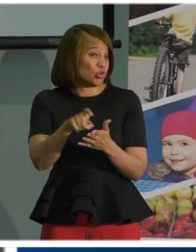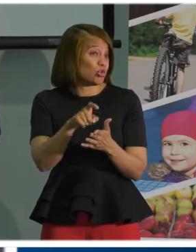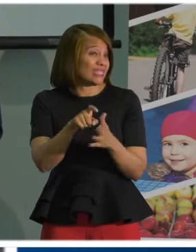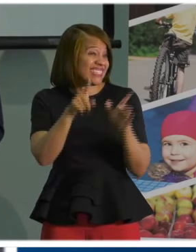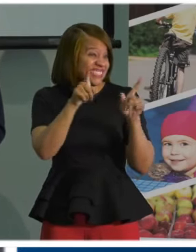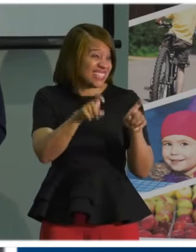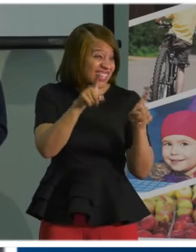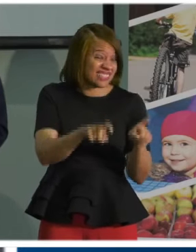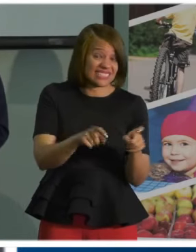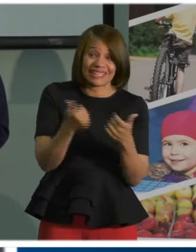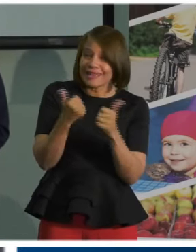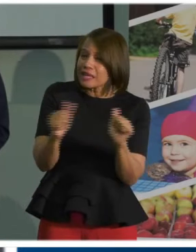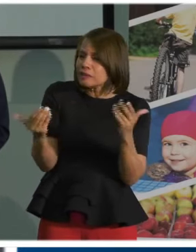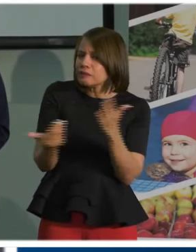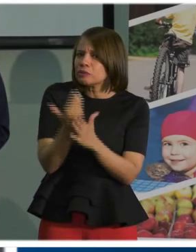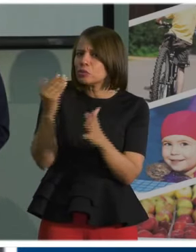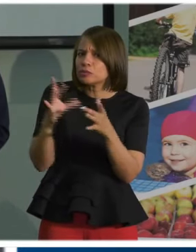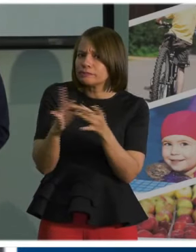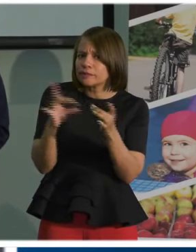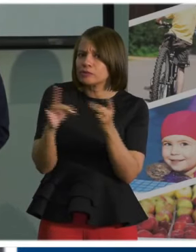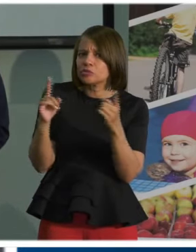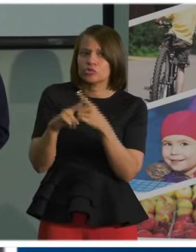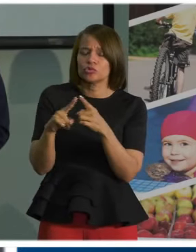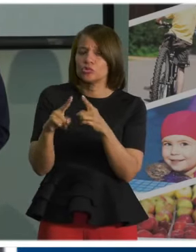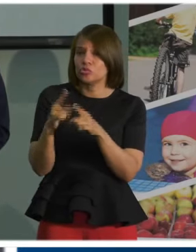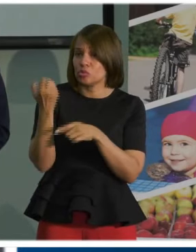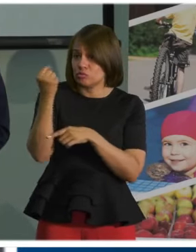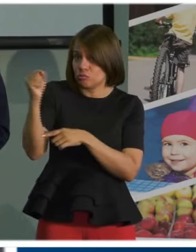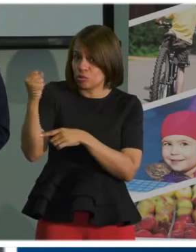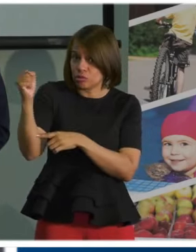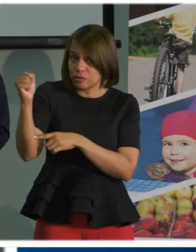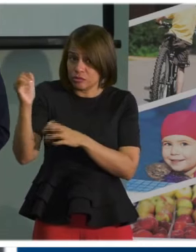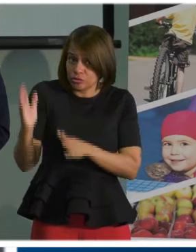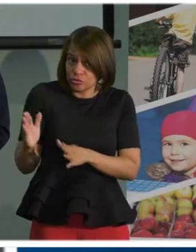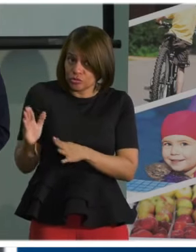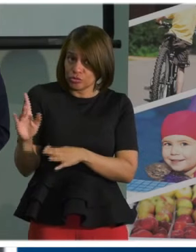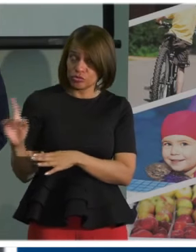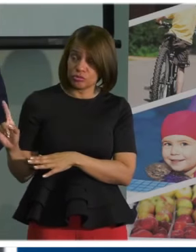Any new messages to them, uh, as maybe some of those protests continue?